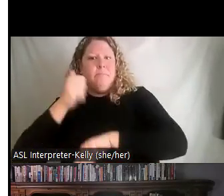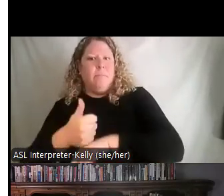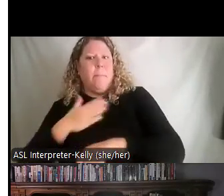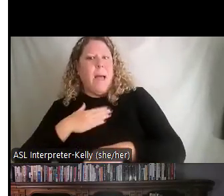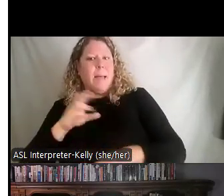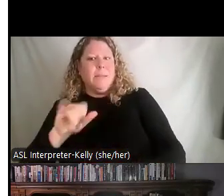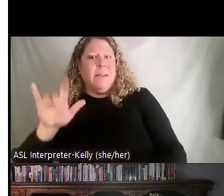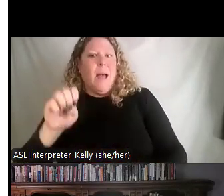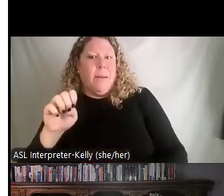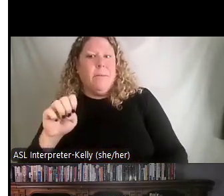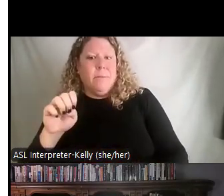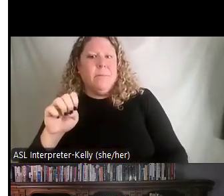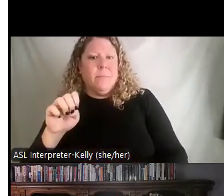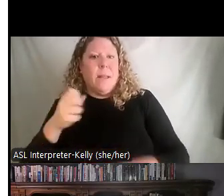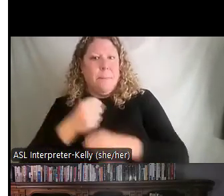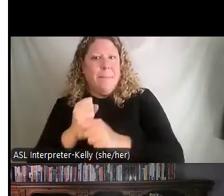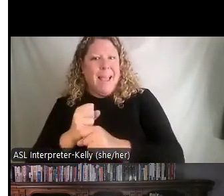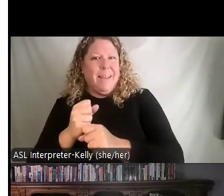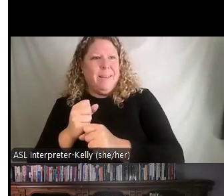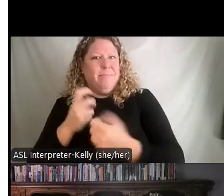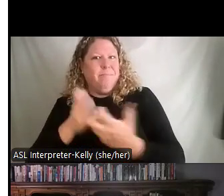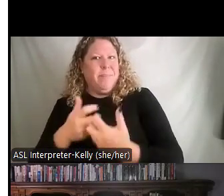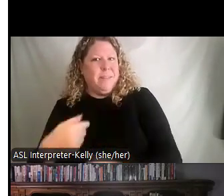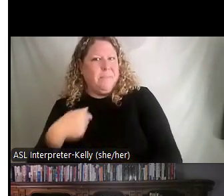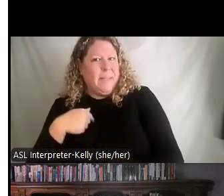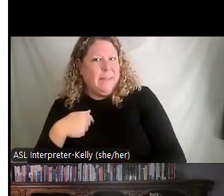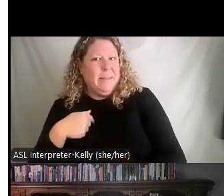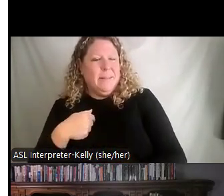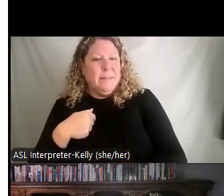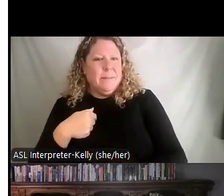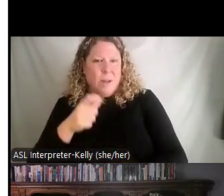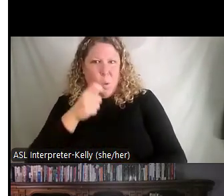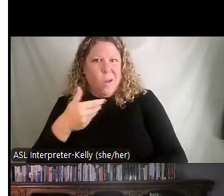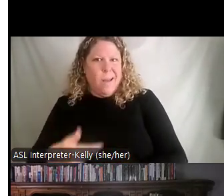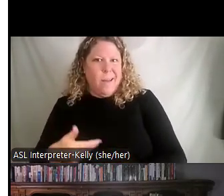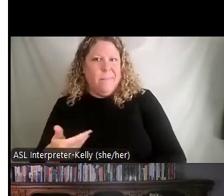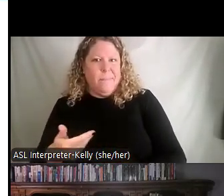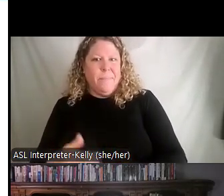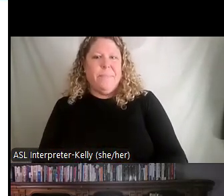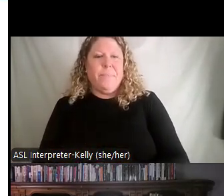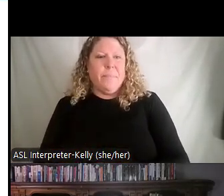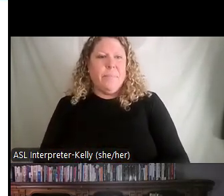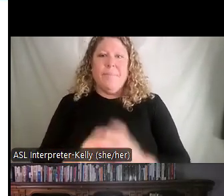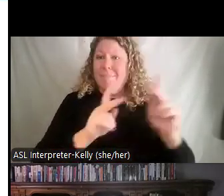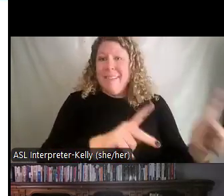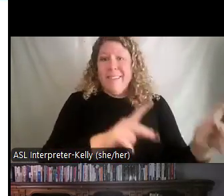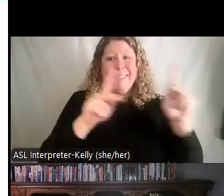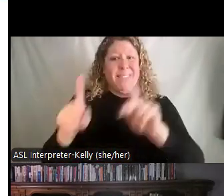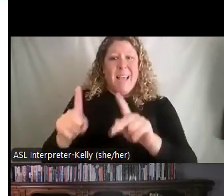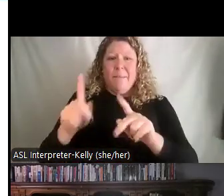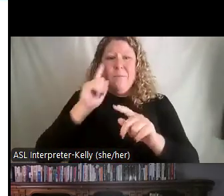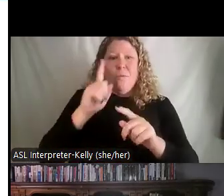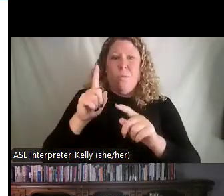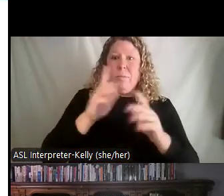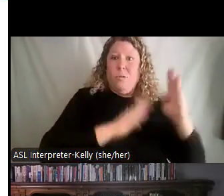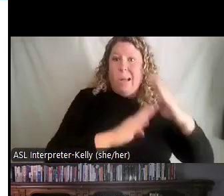make it your own and to do it your way. And so the same thing holds true when we go into development levels.